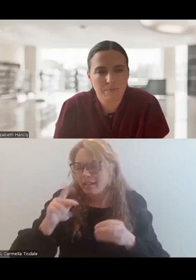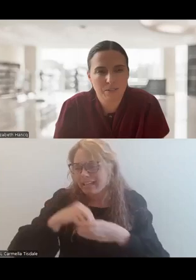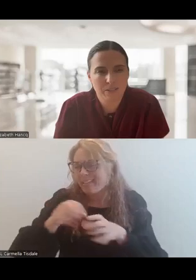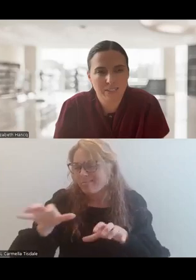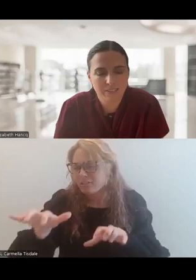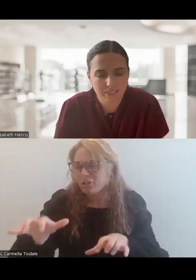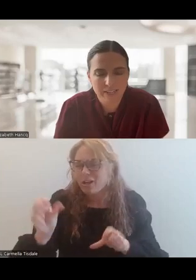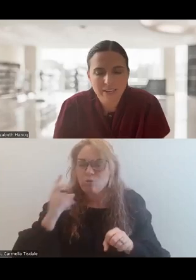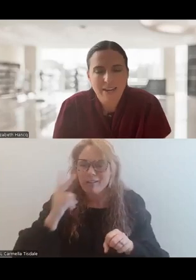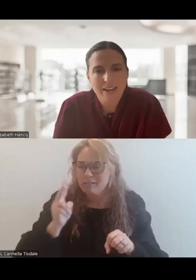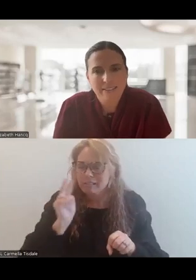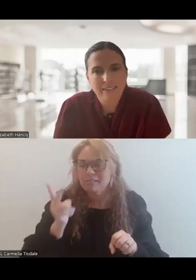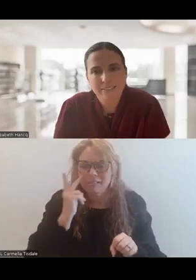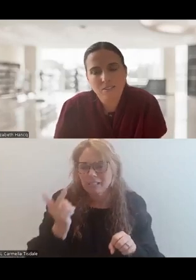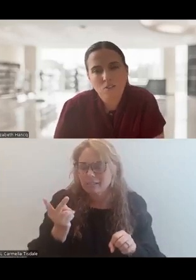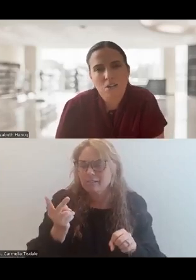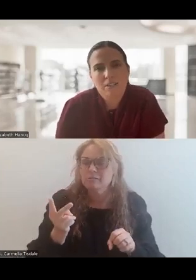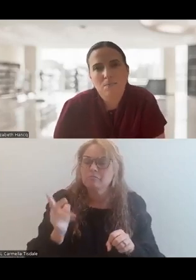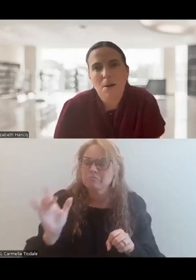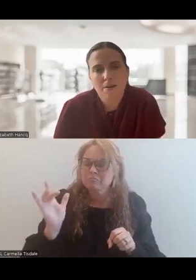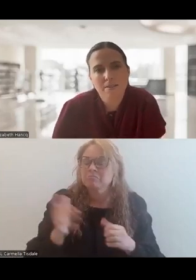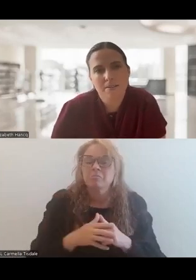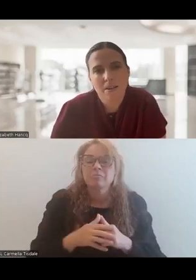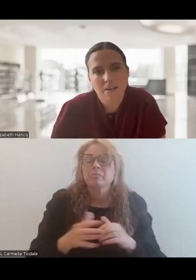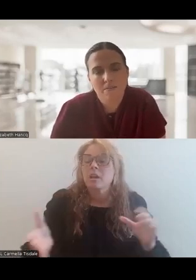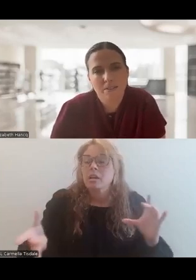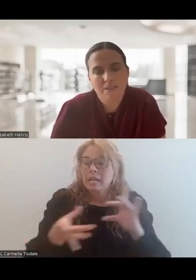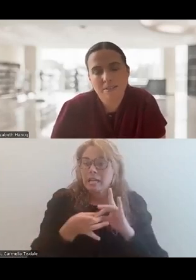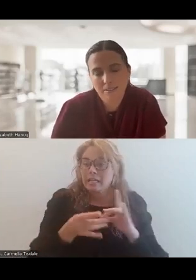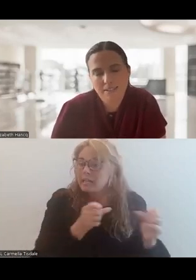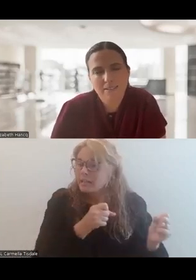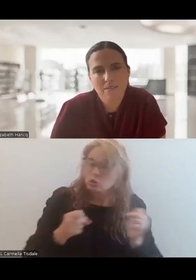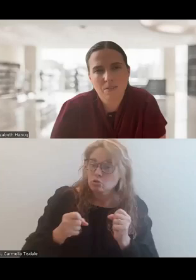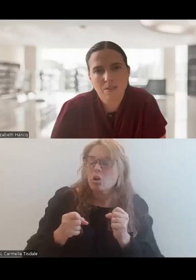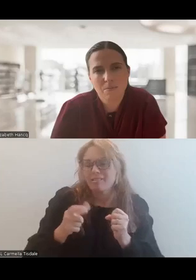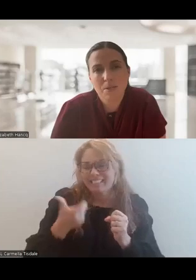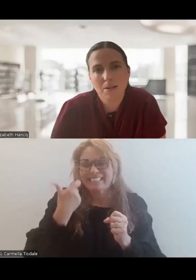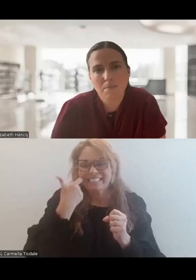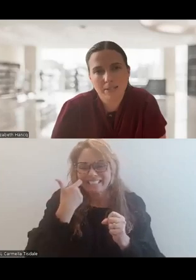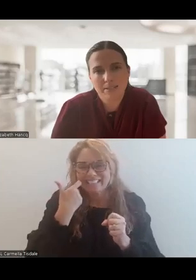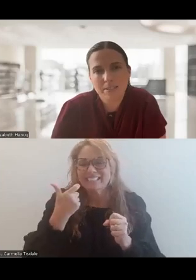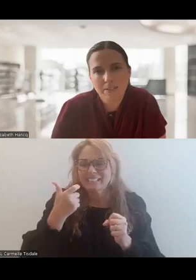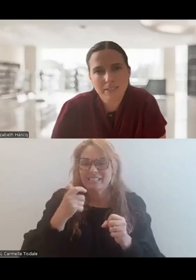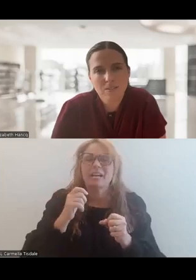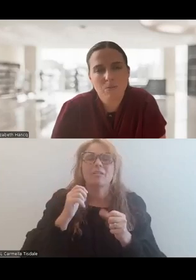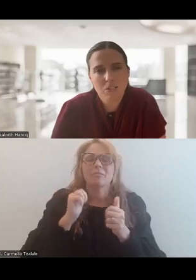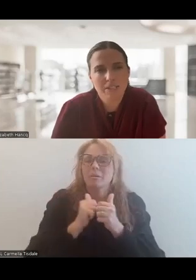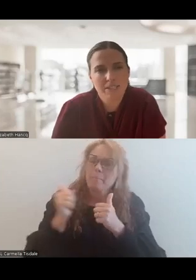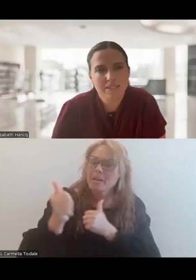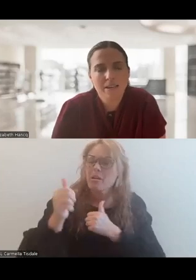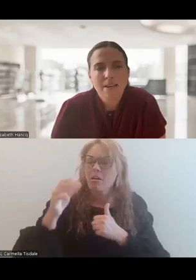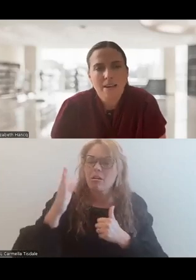to see if can take a look. And Connected and Strong is part of, is the latest of the Beyond Beds series,